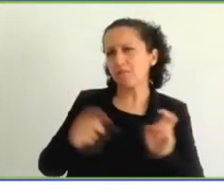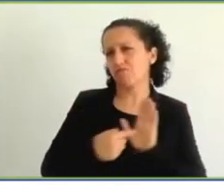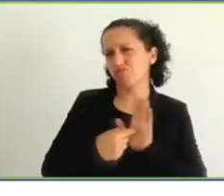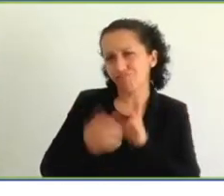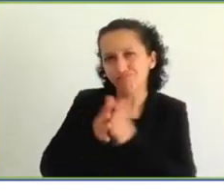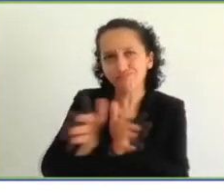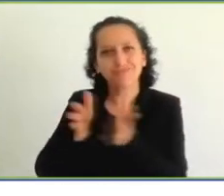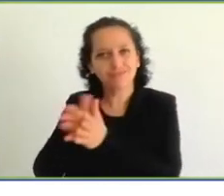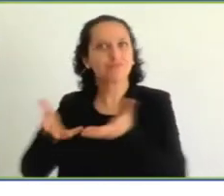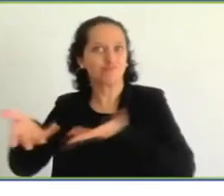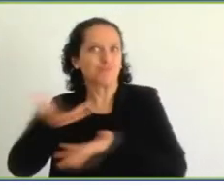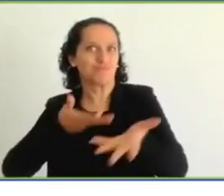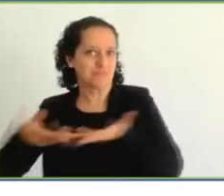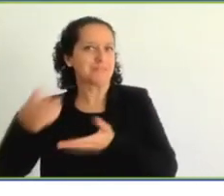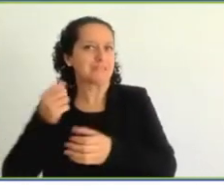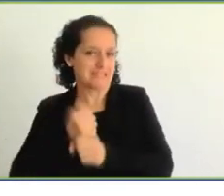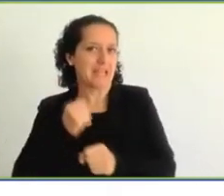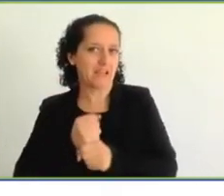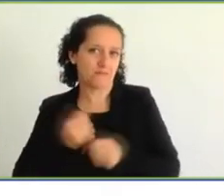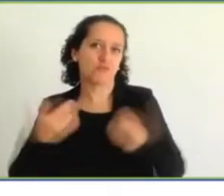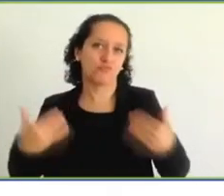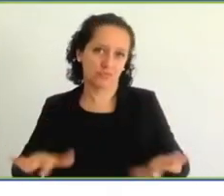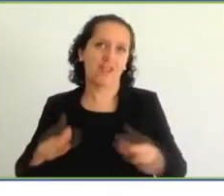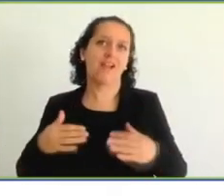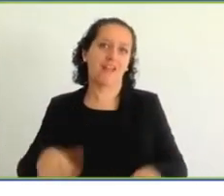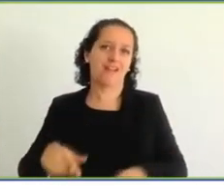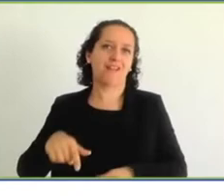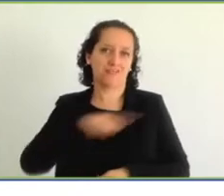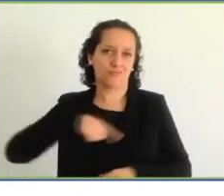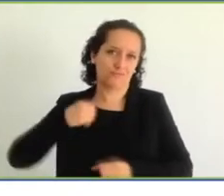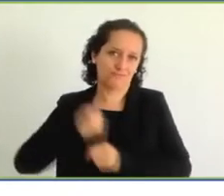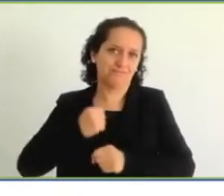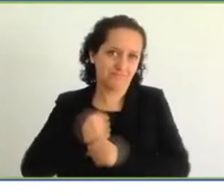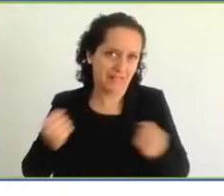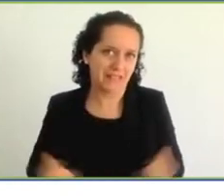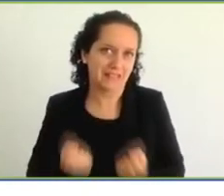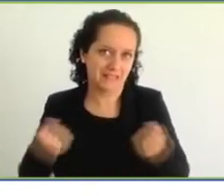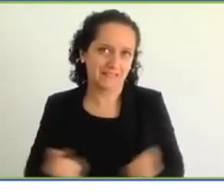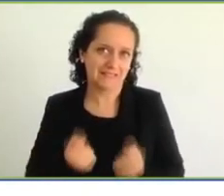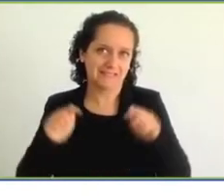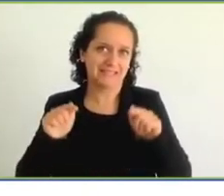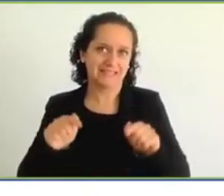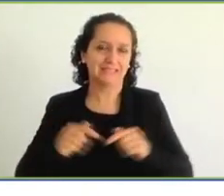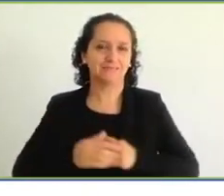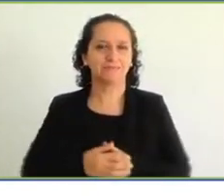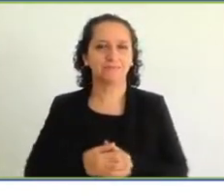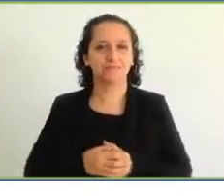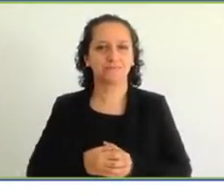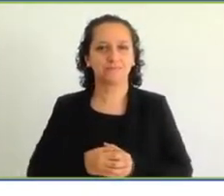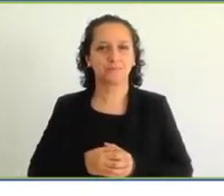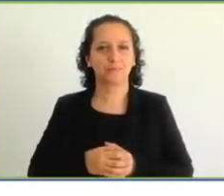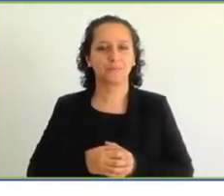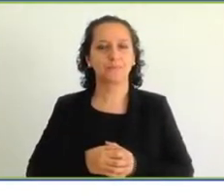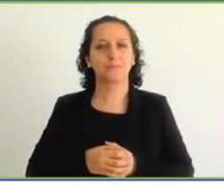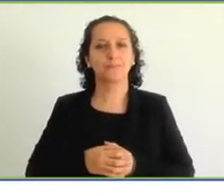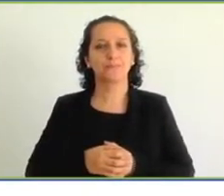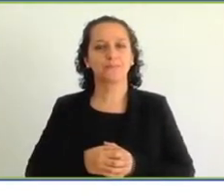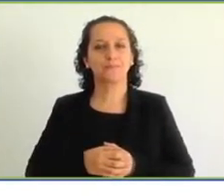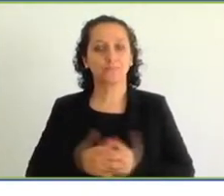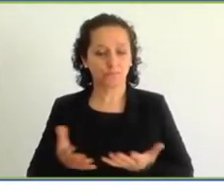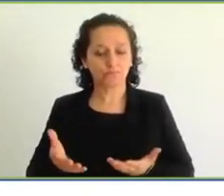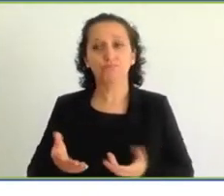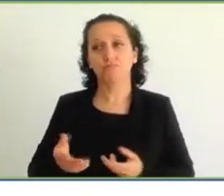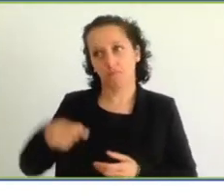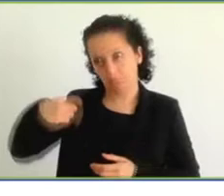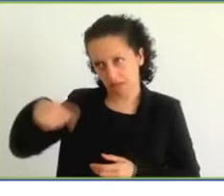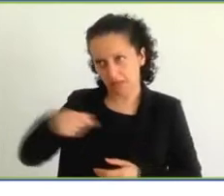Mr. Chairman, we want to, we want to say that we are very pleased to work with the indigenous peoples